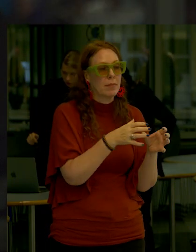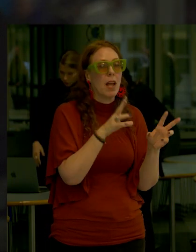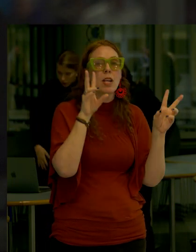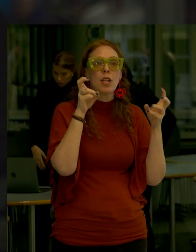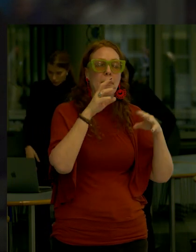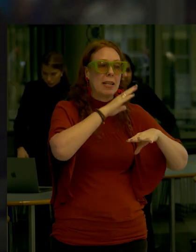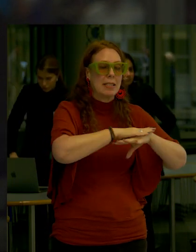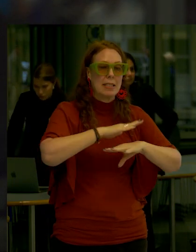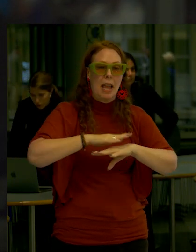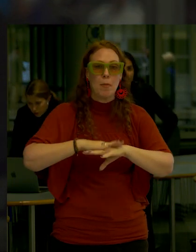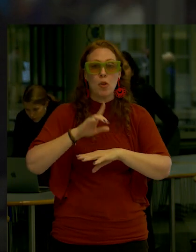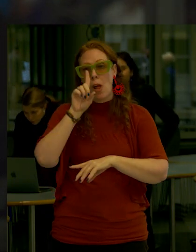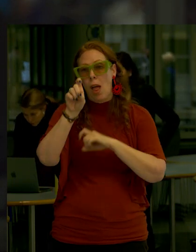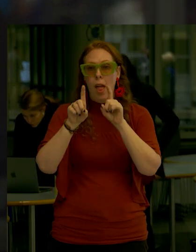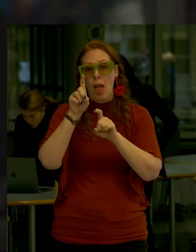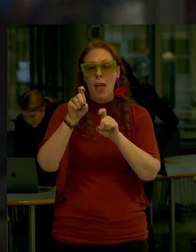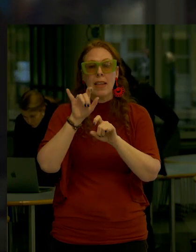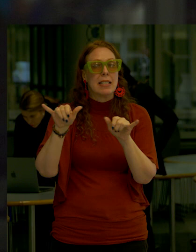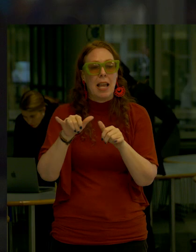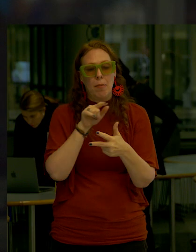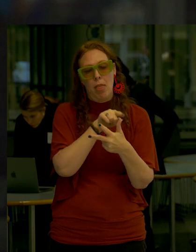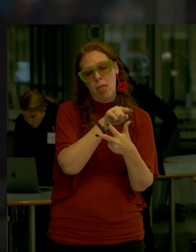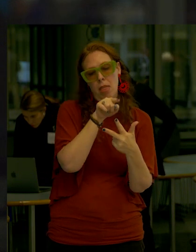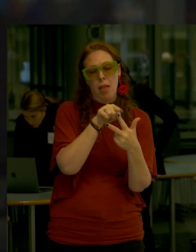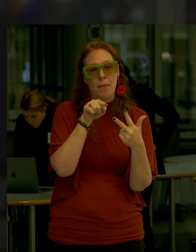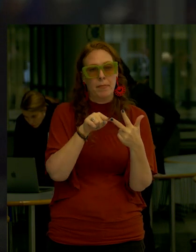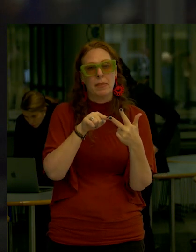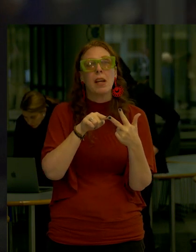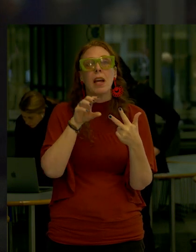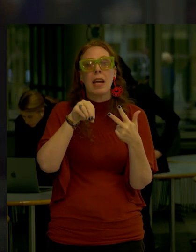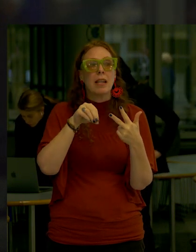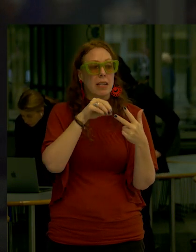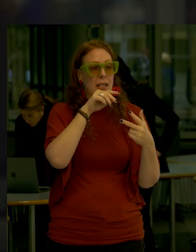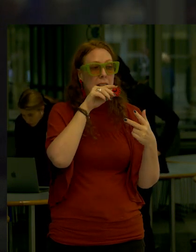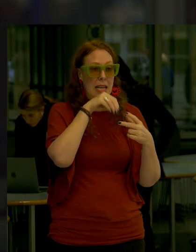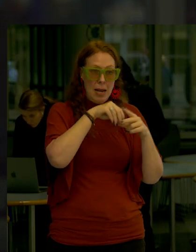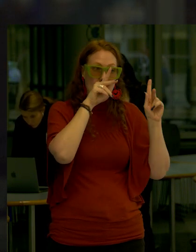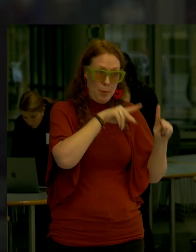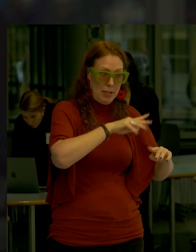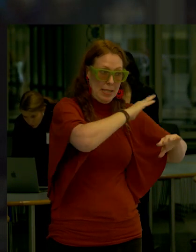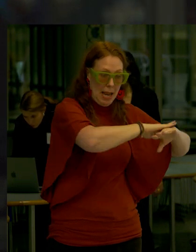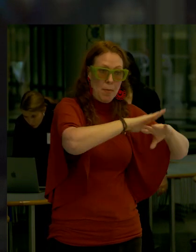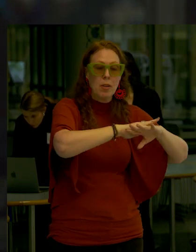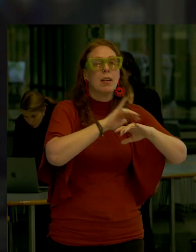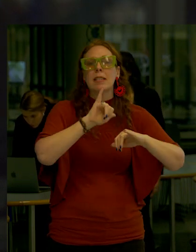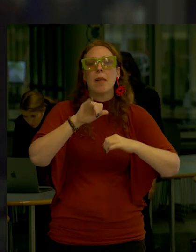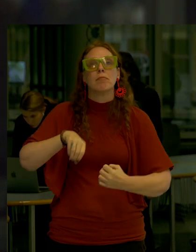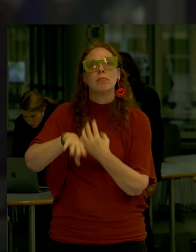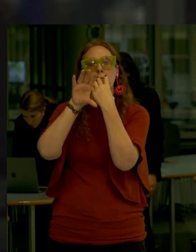Where you can ask questions related to the same three topics In With in person That in person participants